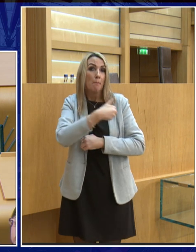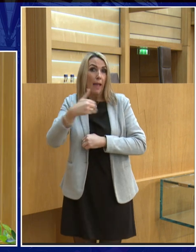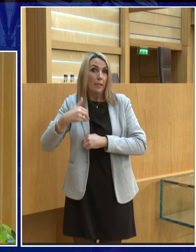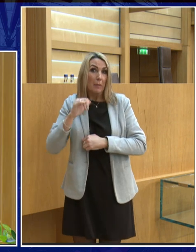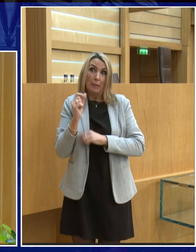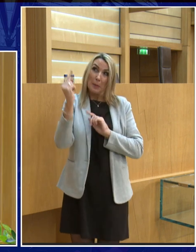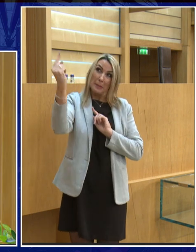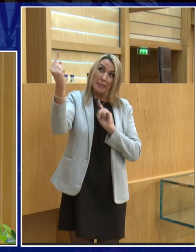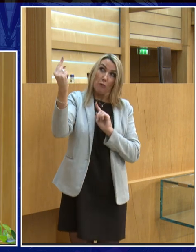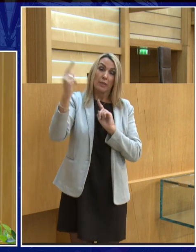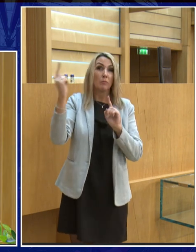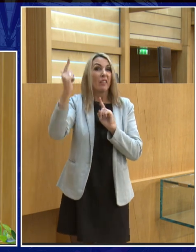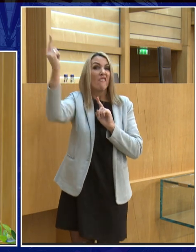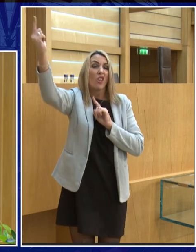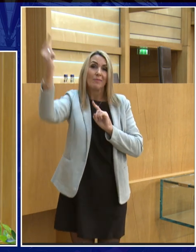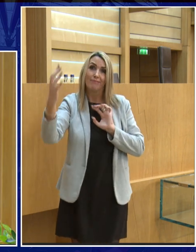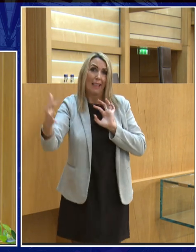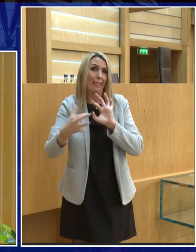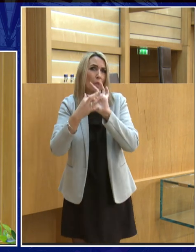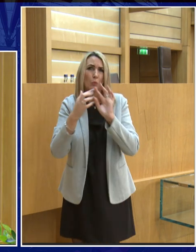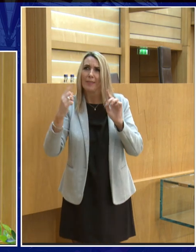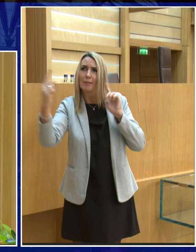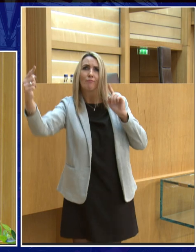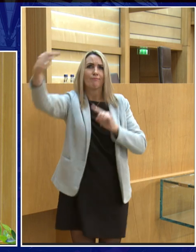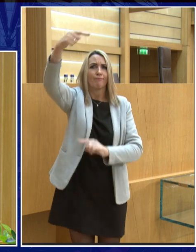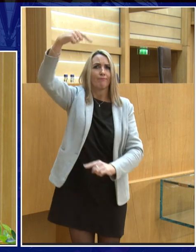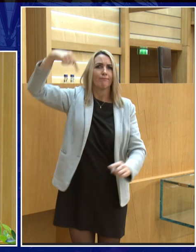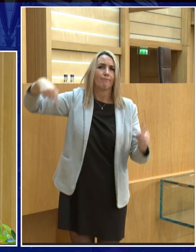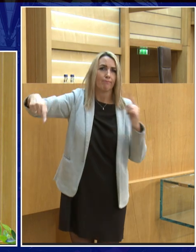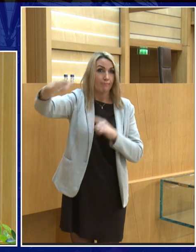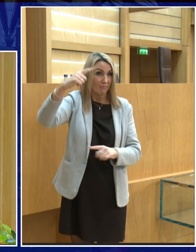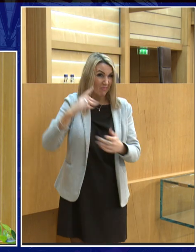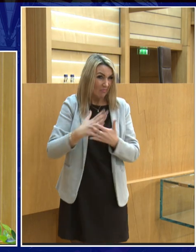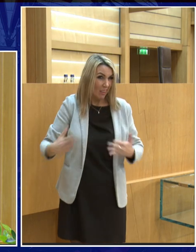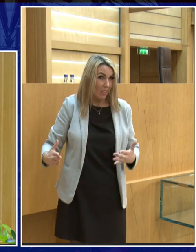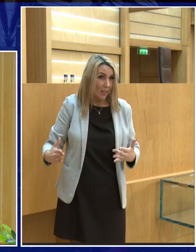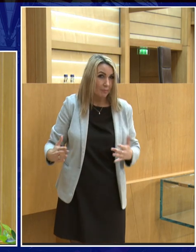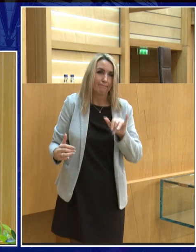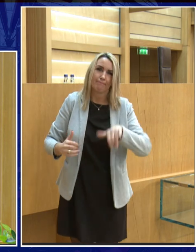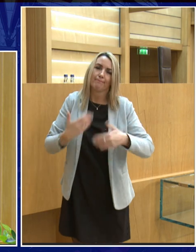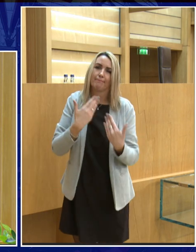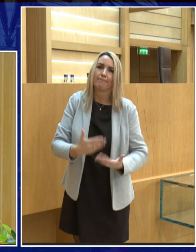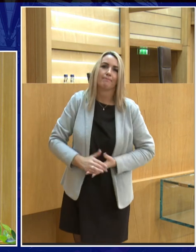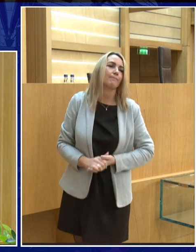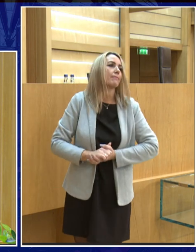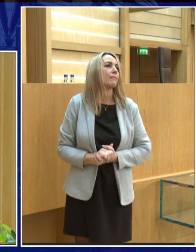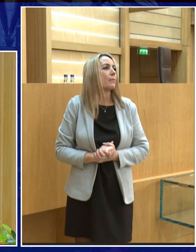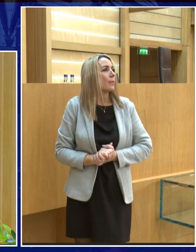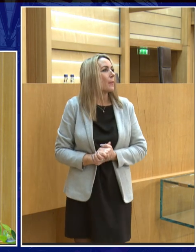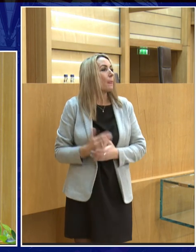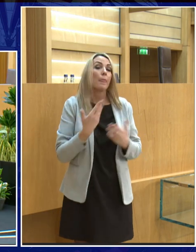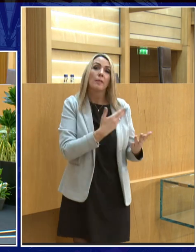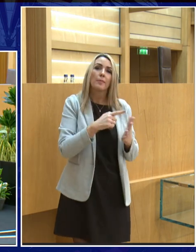closer and sometimes it's a bit further away depending on where it is in its orbit okay does that make sense thank you now